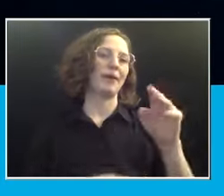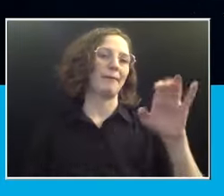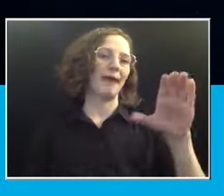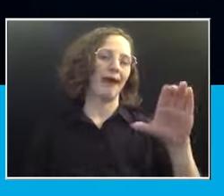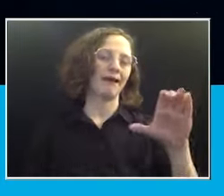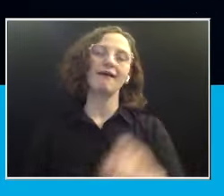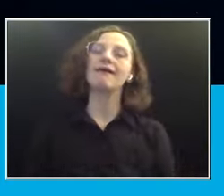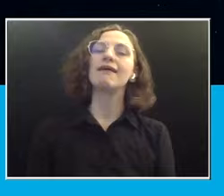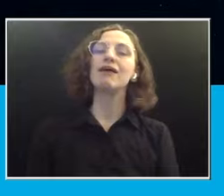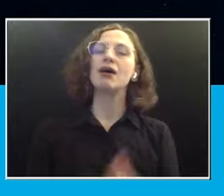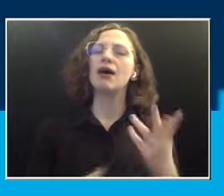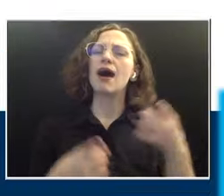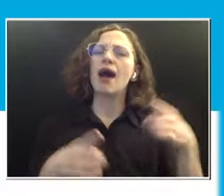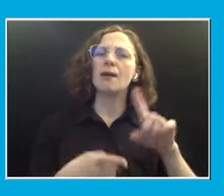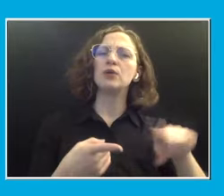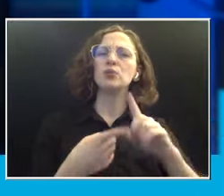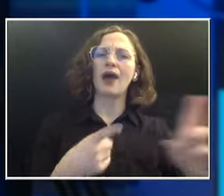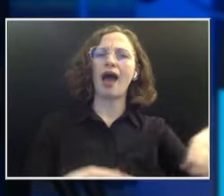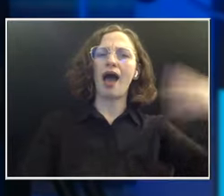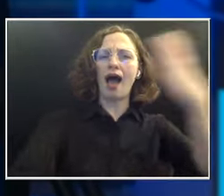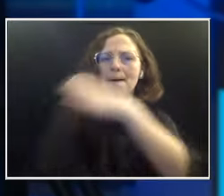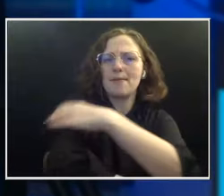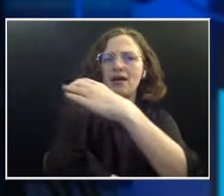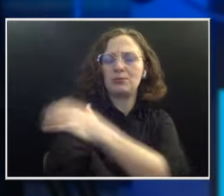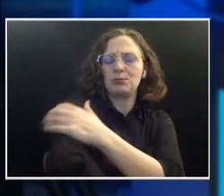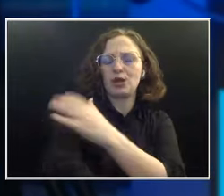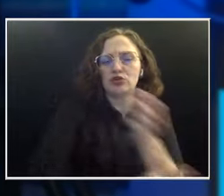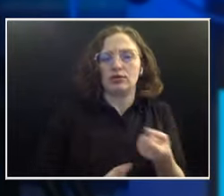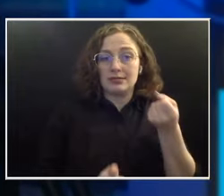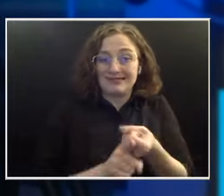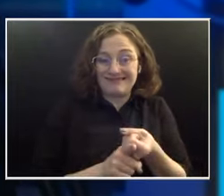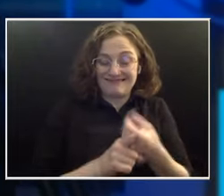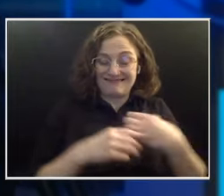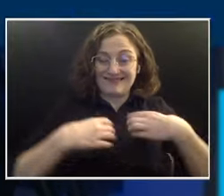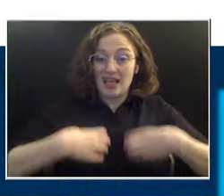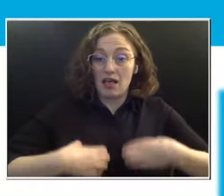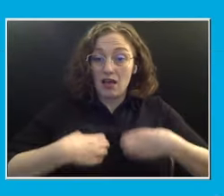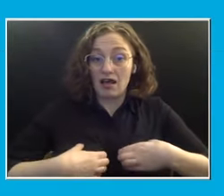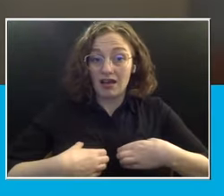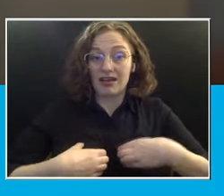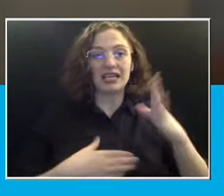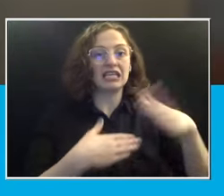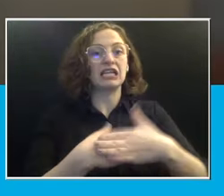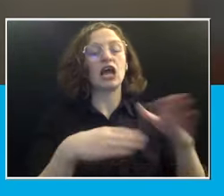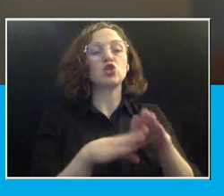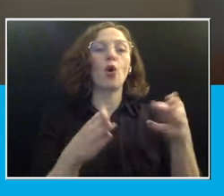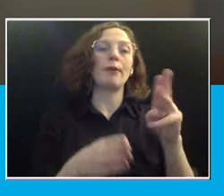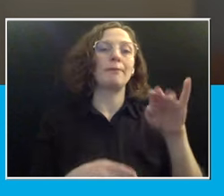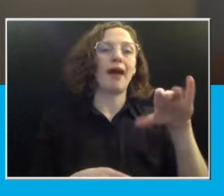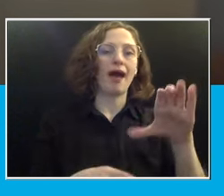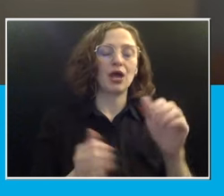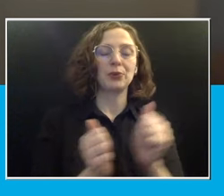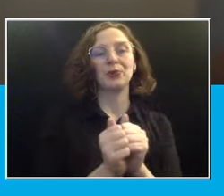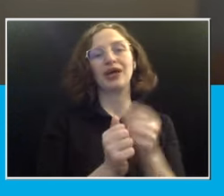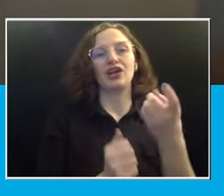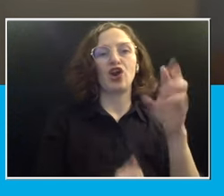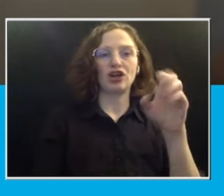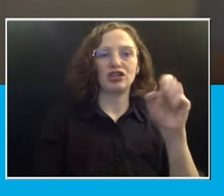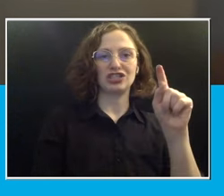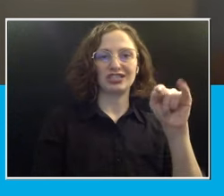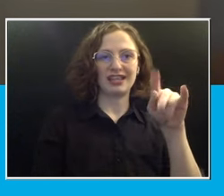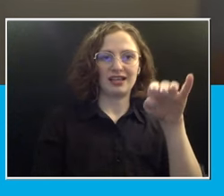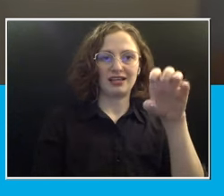pressure reaches inside your lungs? I'm Jessica Lovell on the next Open Mics with Dr. Steitz, the changing treatments for pulmonary